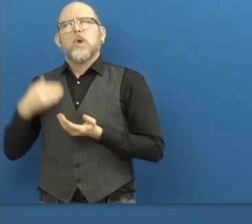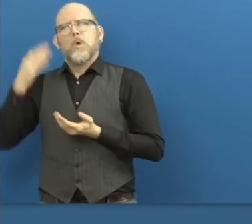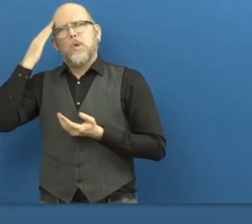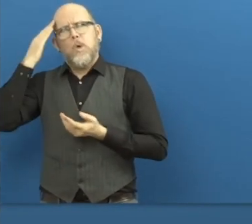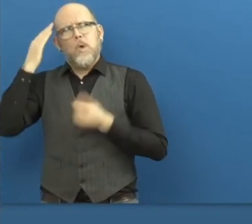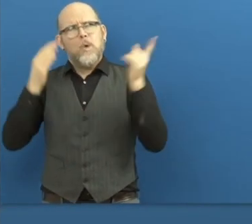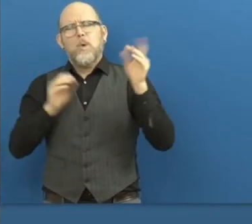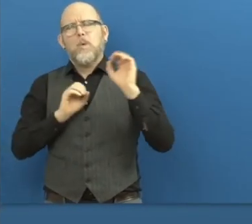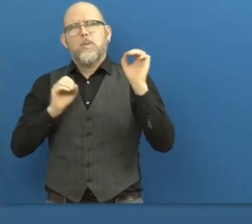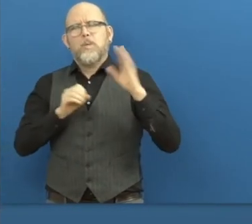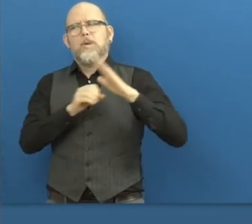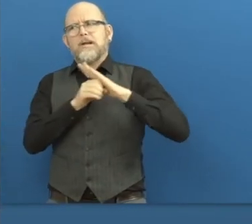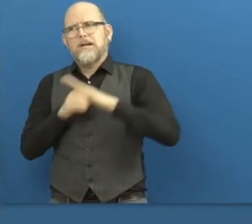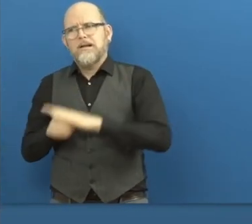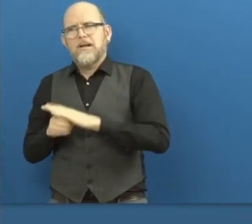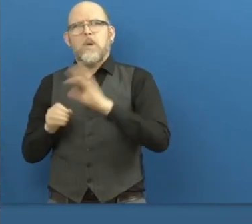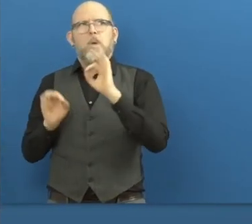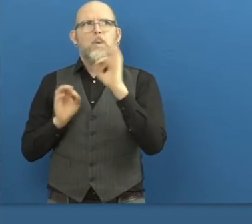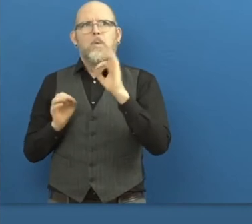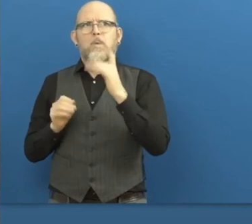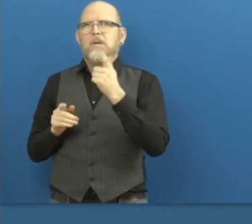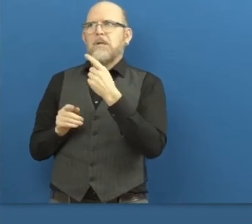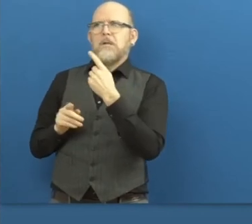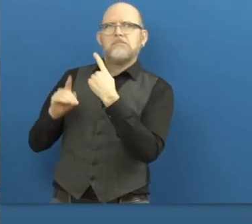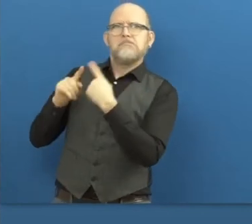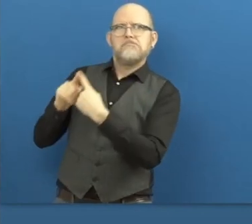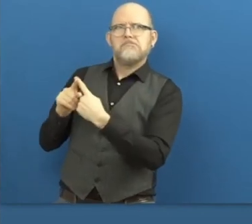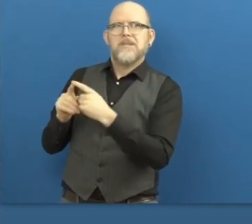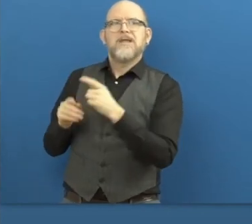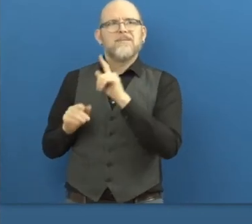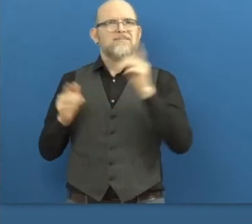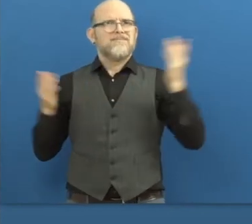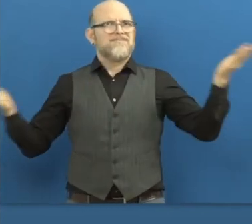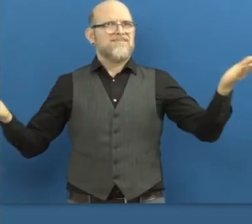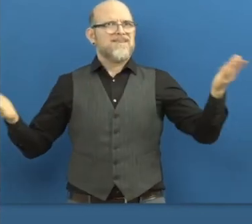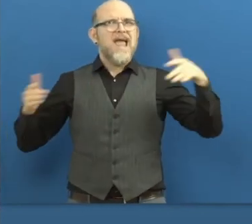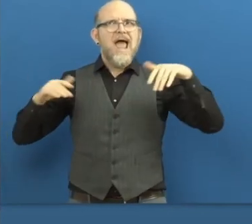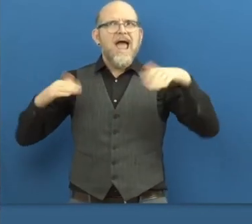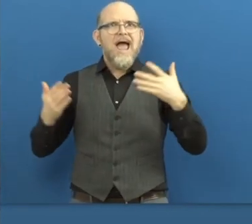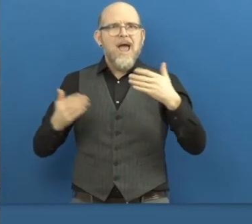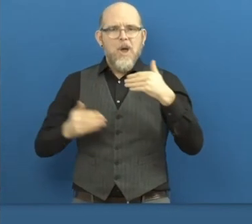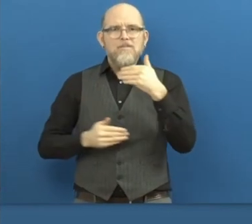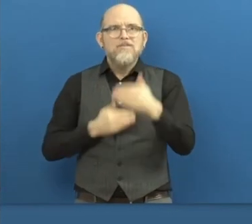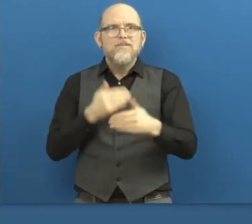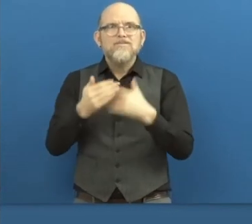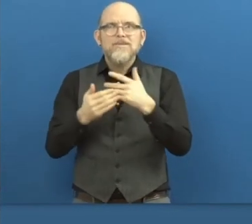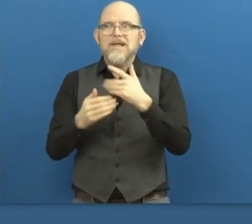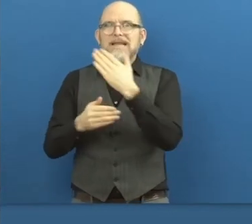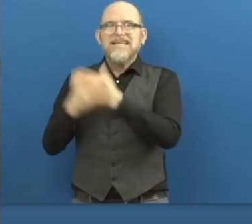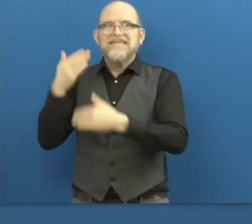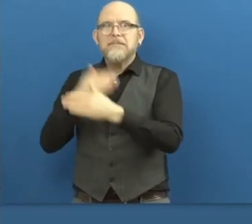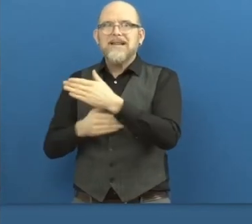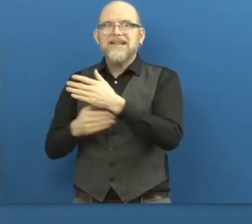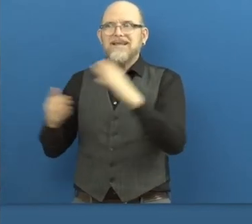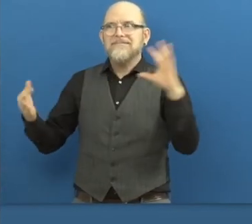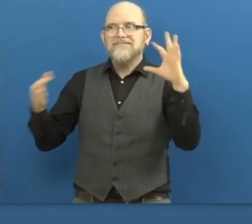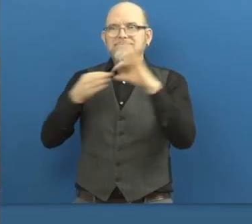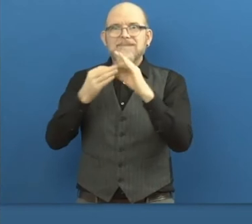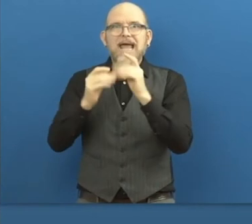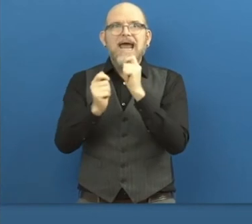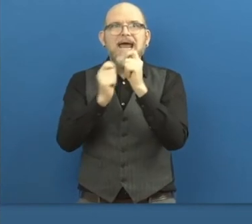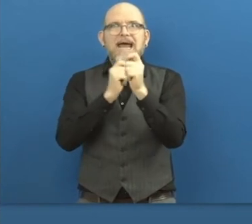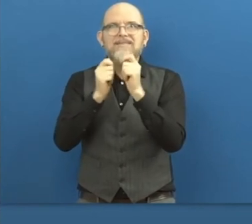how to interview applicants with disabilities. And building on this, we can guarantee that the people